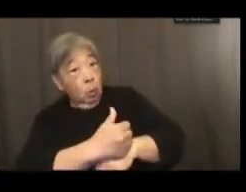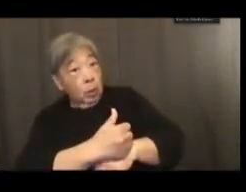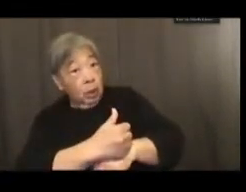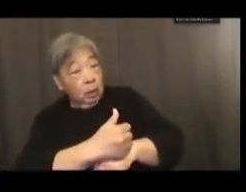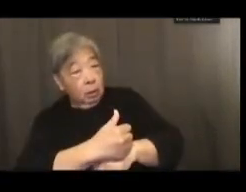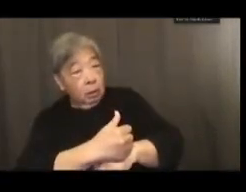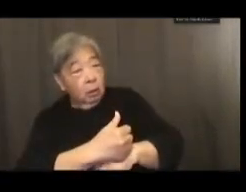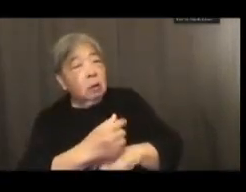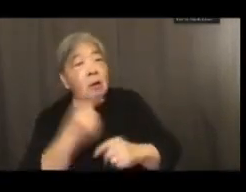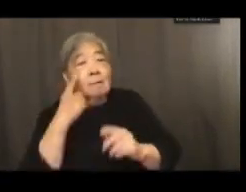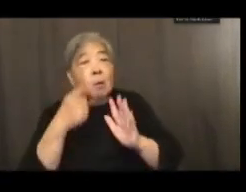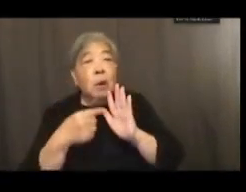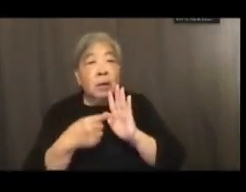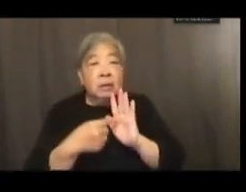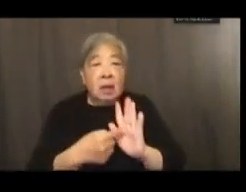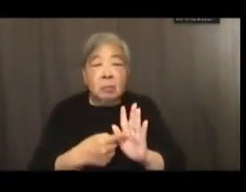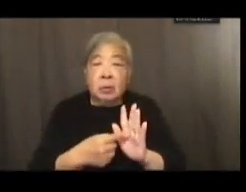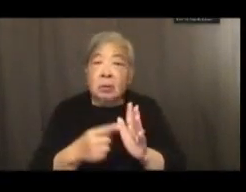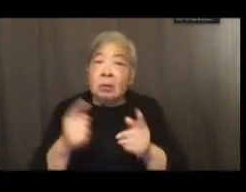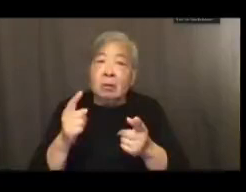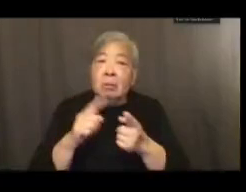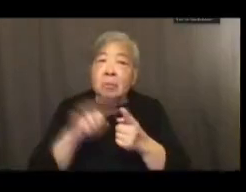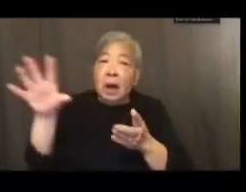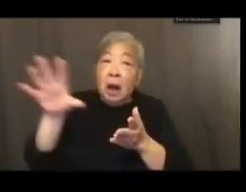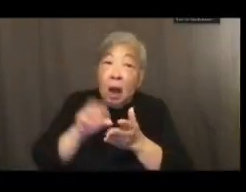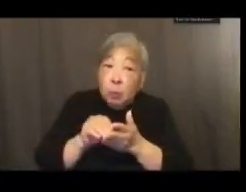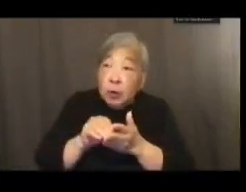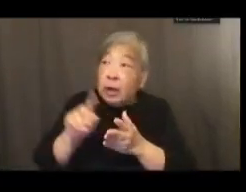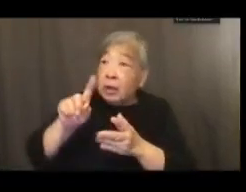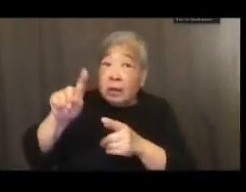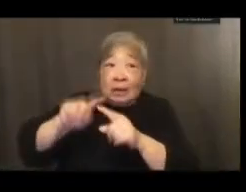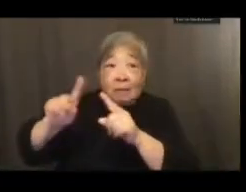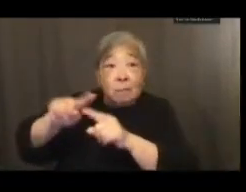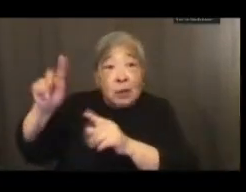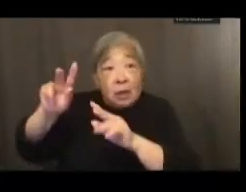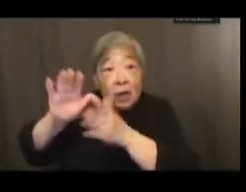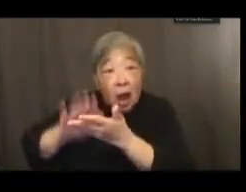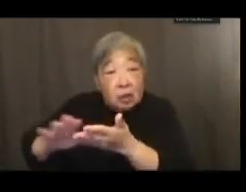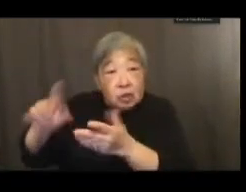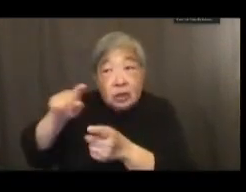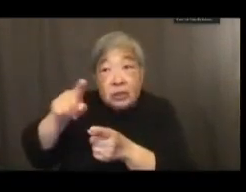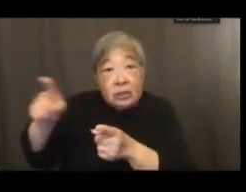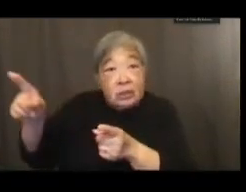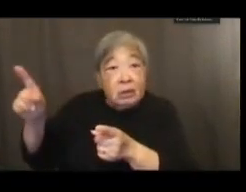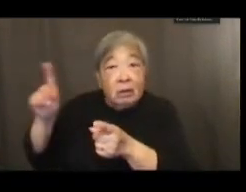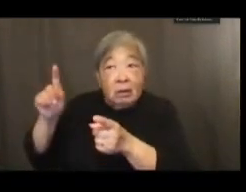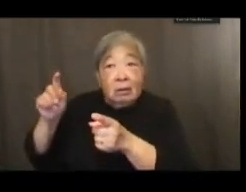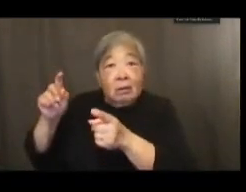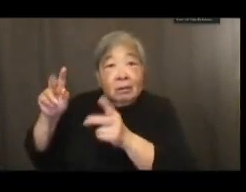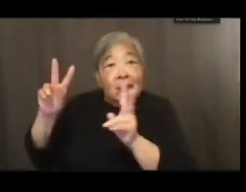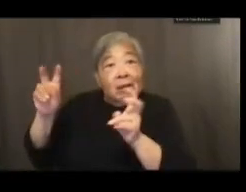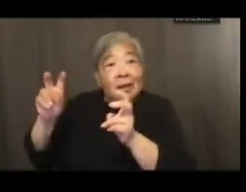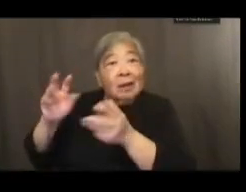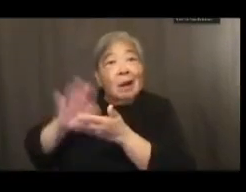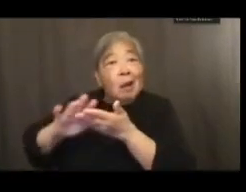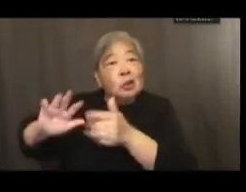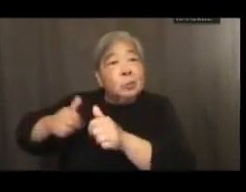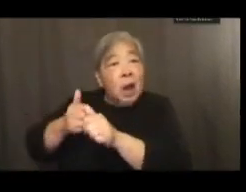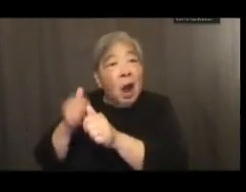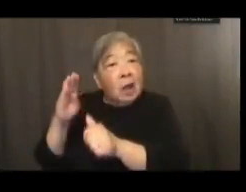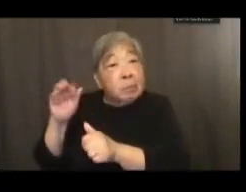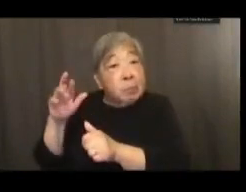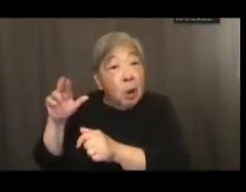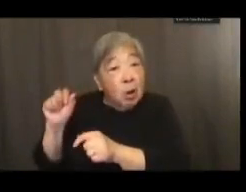For example, by replicating Bard College's premier college behind Bard's prison education